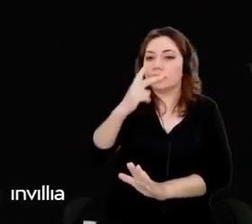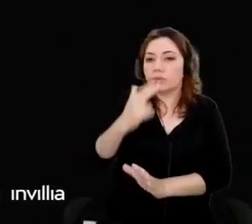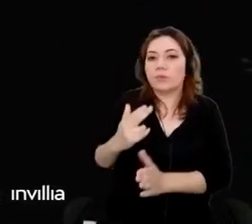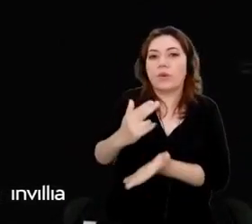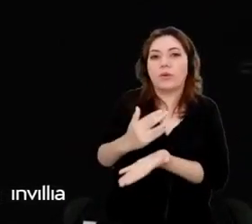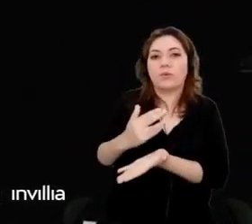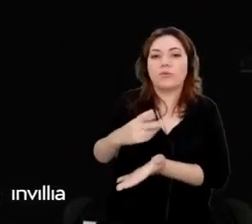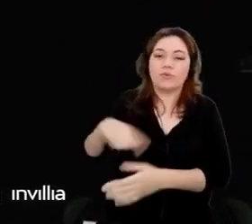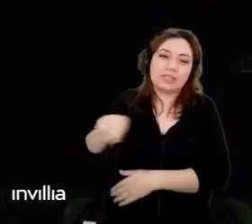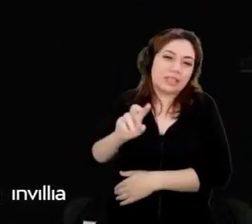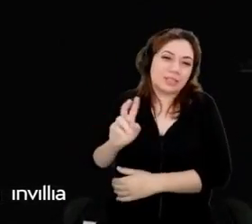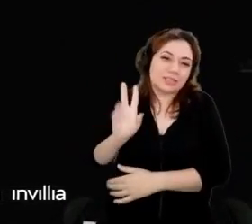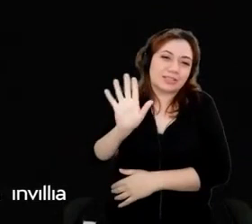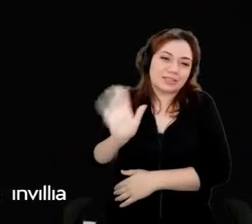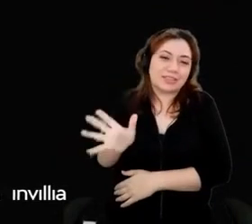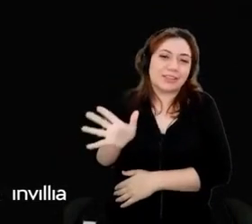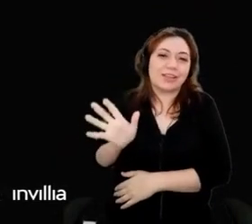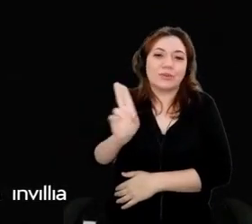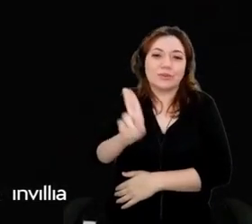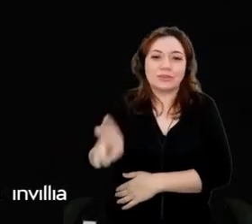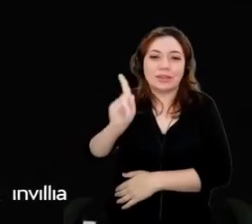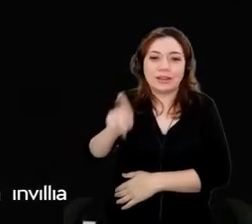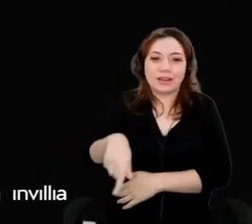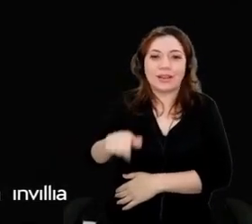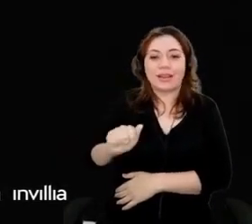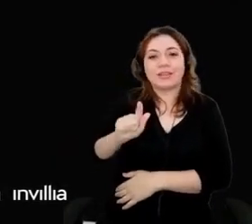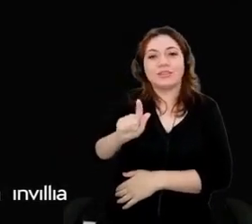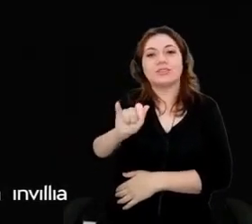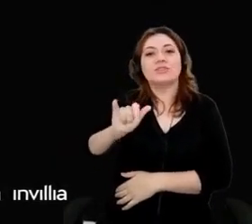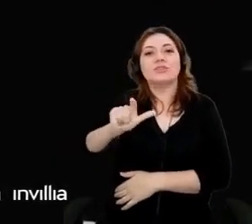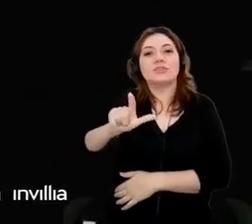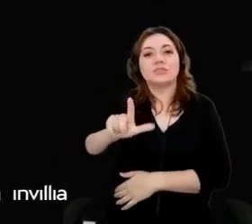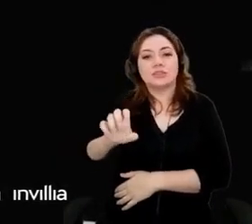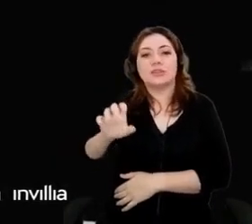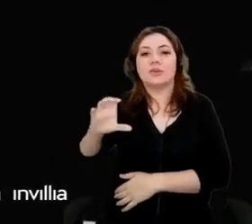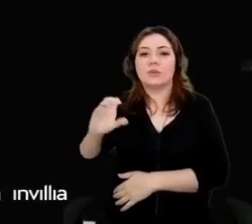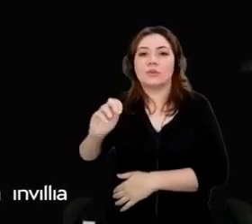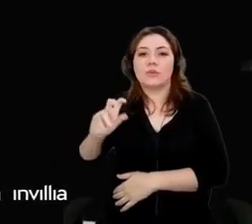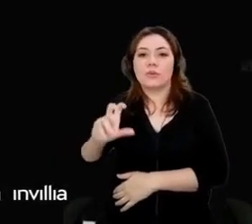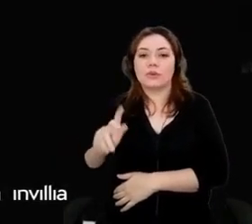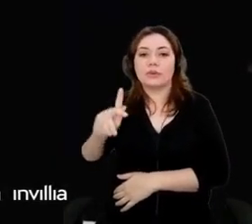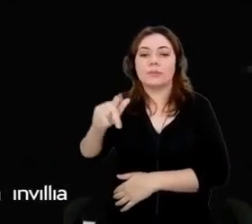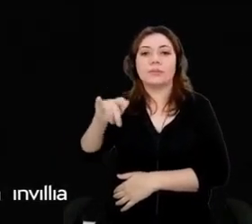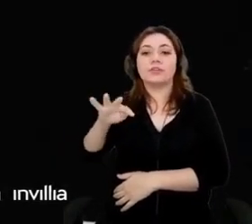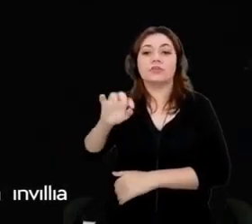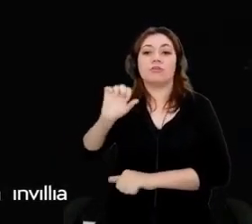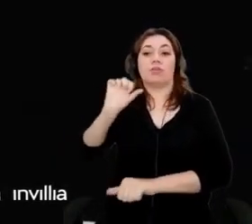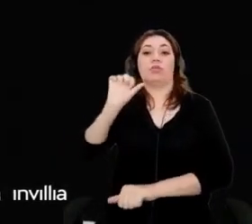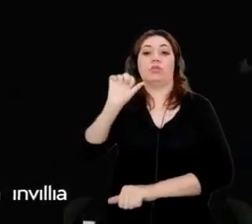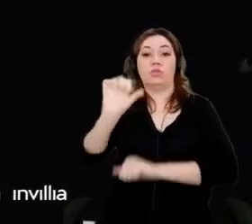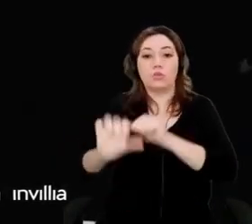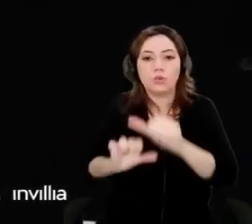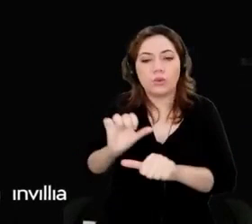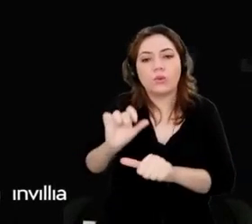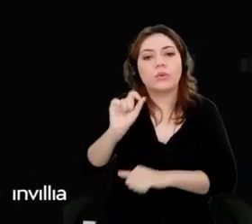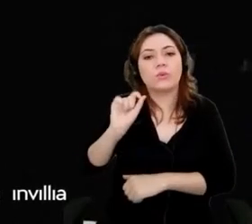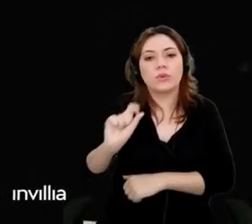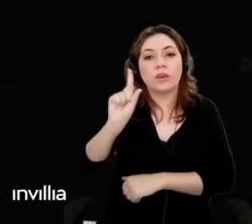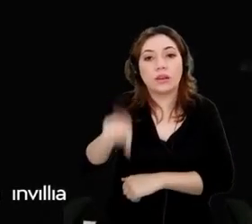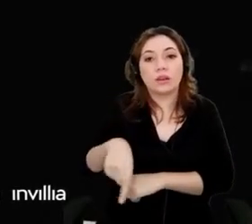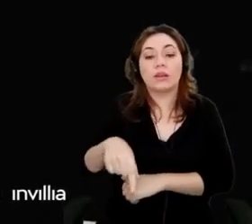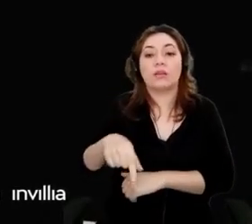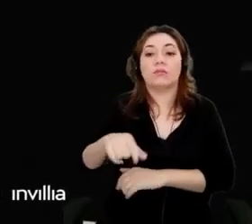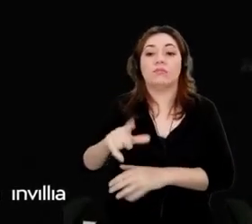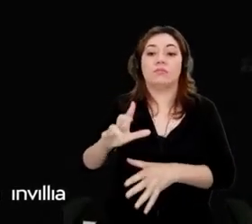Agile Cockpit. Agile Cockpit has now become a module inside AI Cockpit